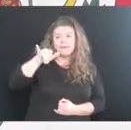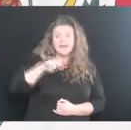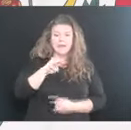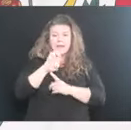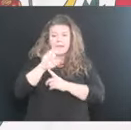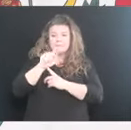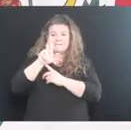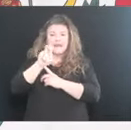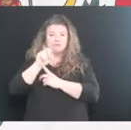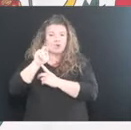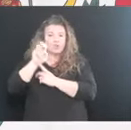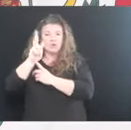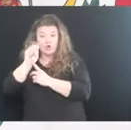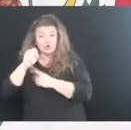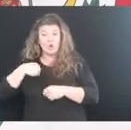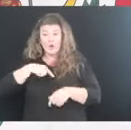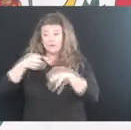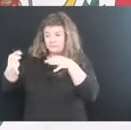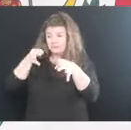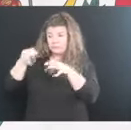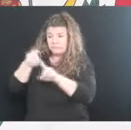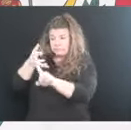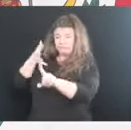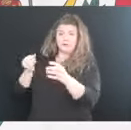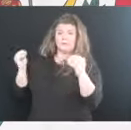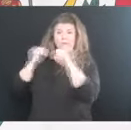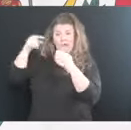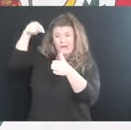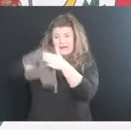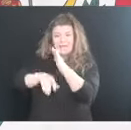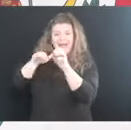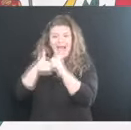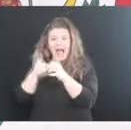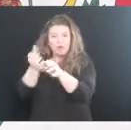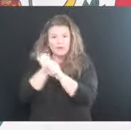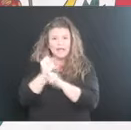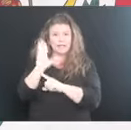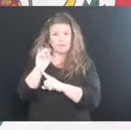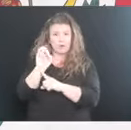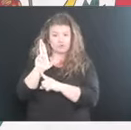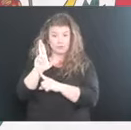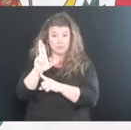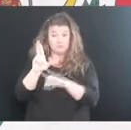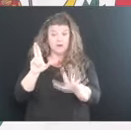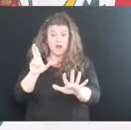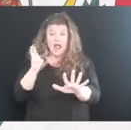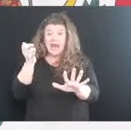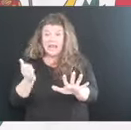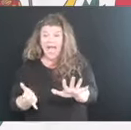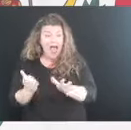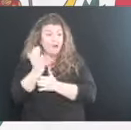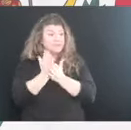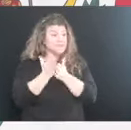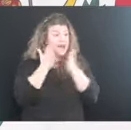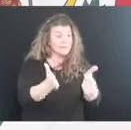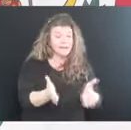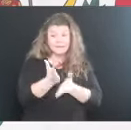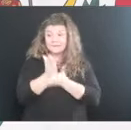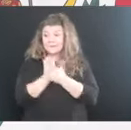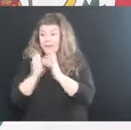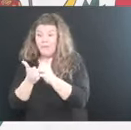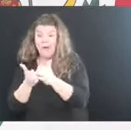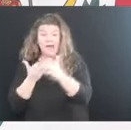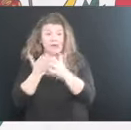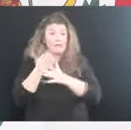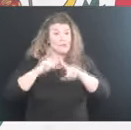detail on how you can get your booster shots. At least now, some way, somehow through the robocall